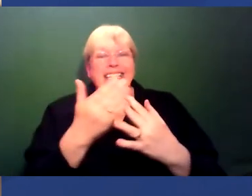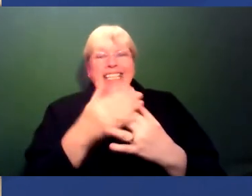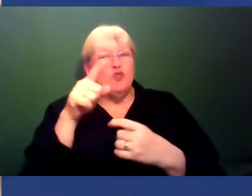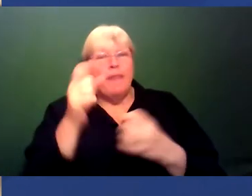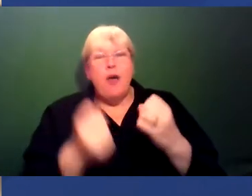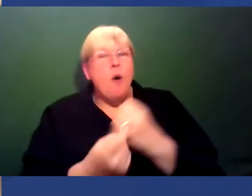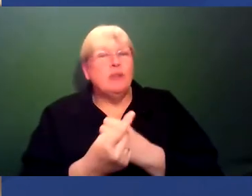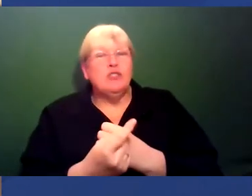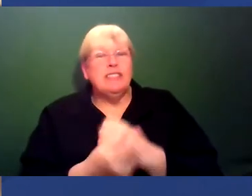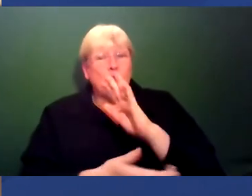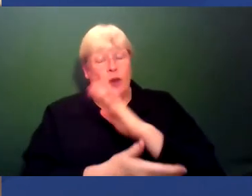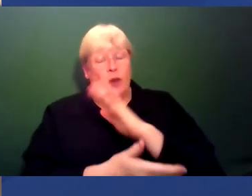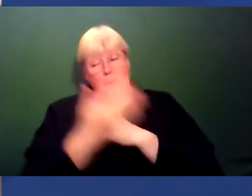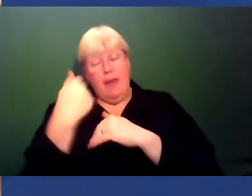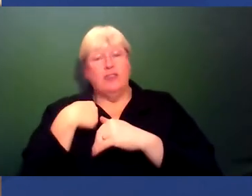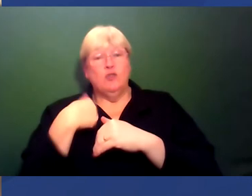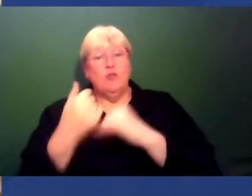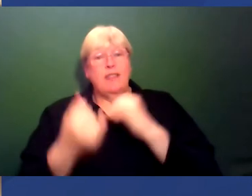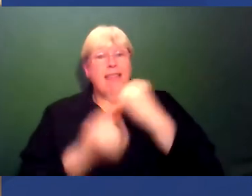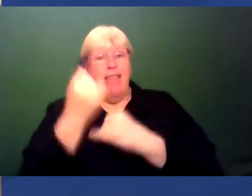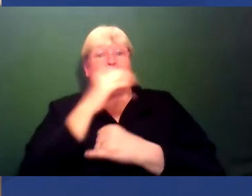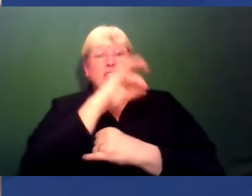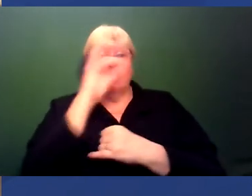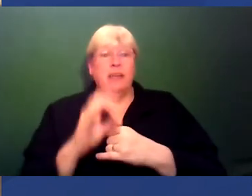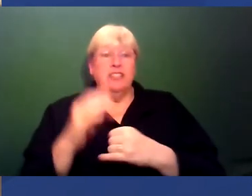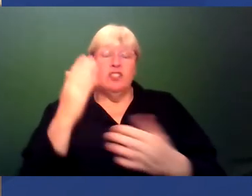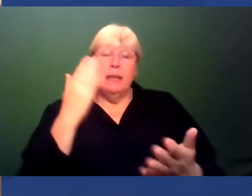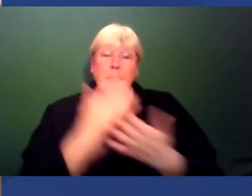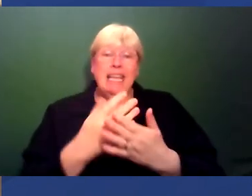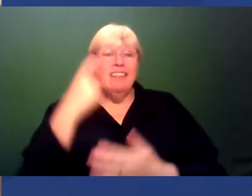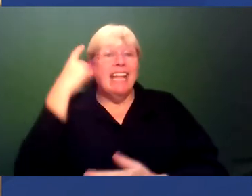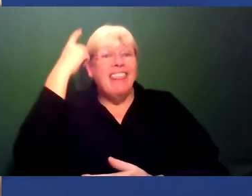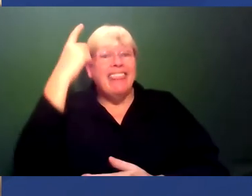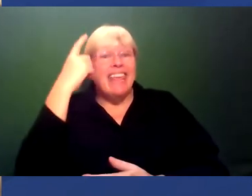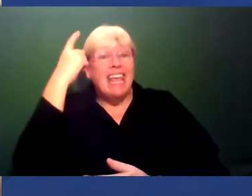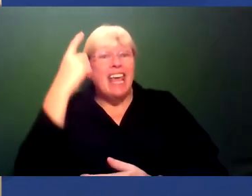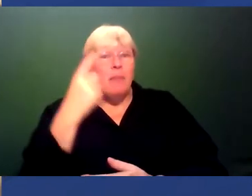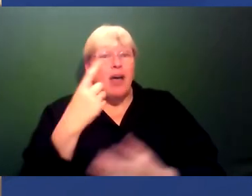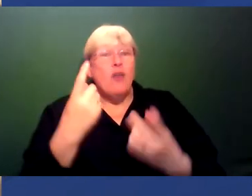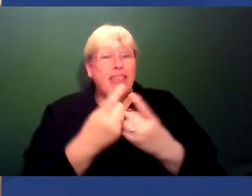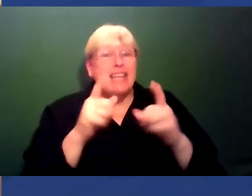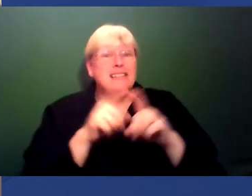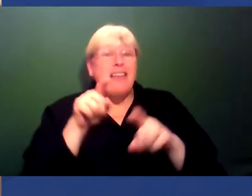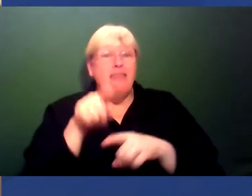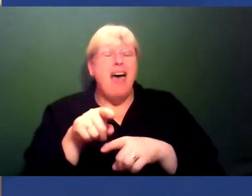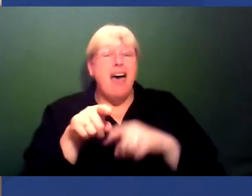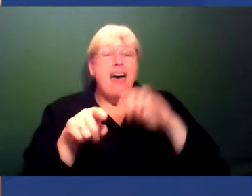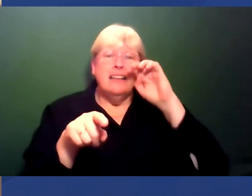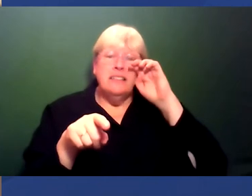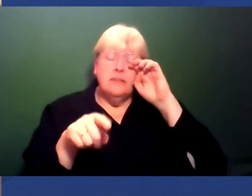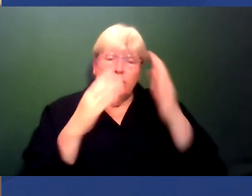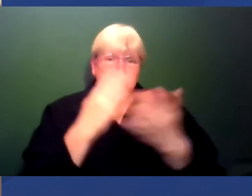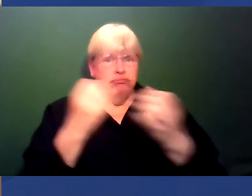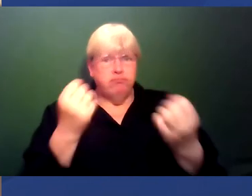going back to the previous question we had like even thinking a bit more about those sorts of things I think is it would be really really